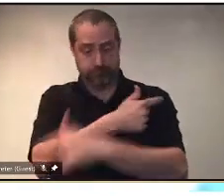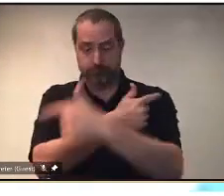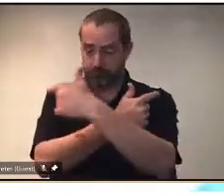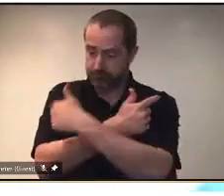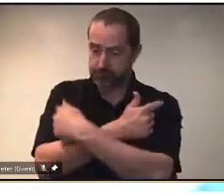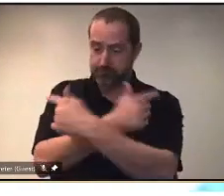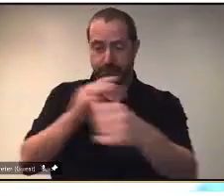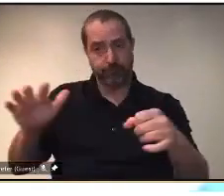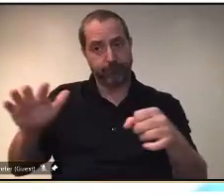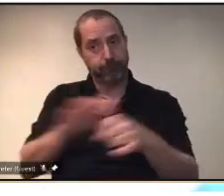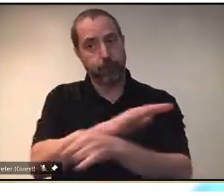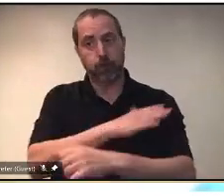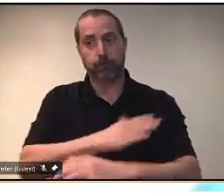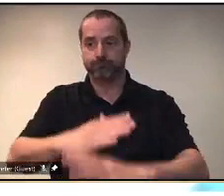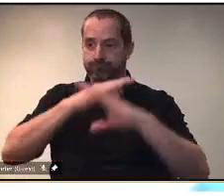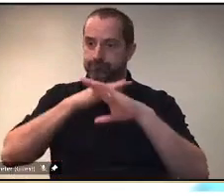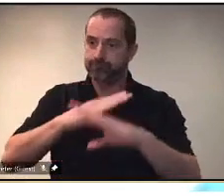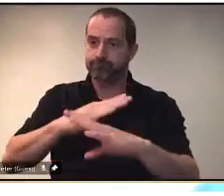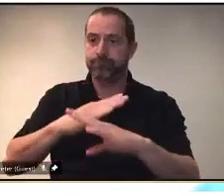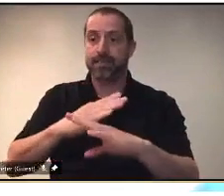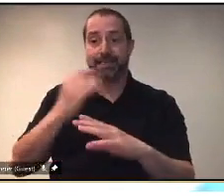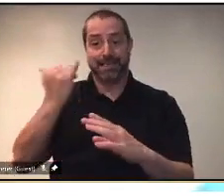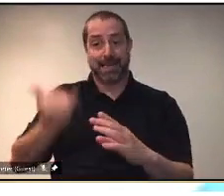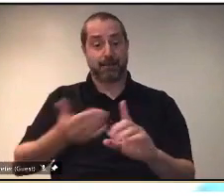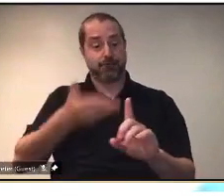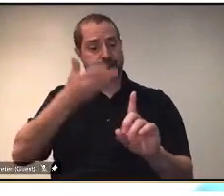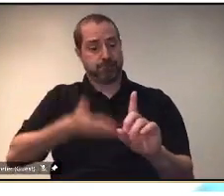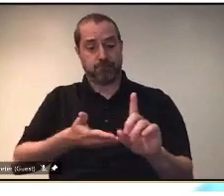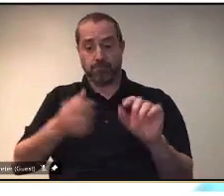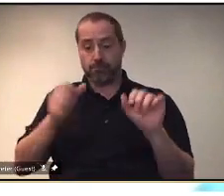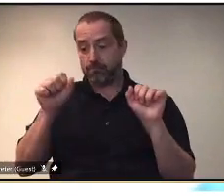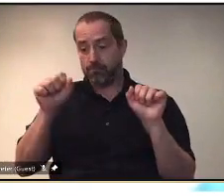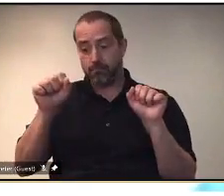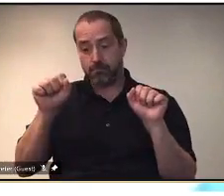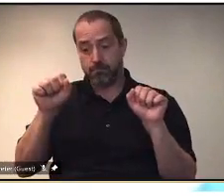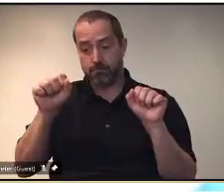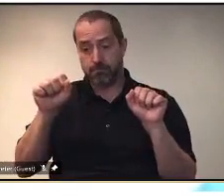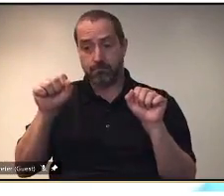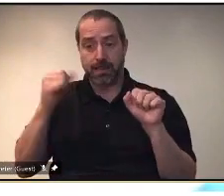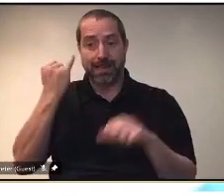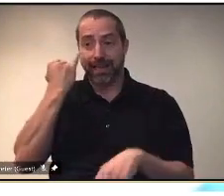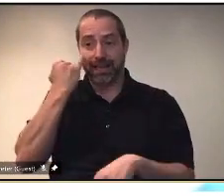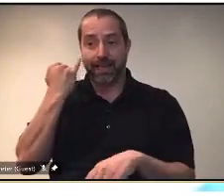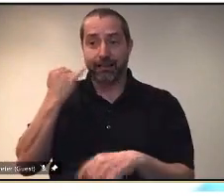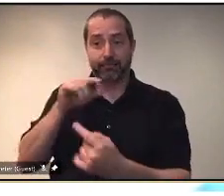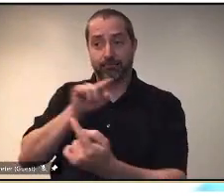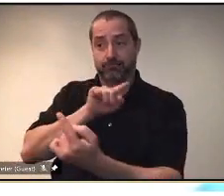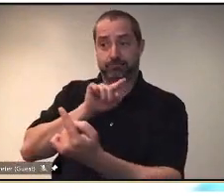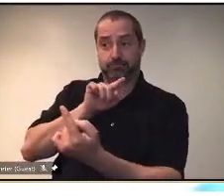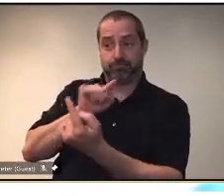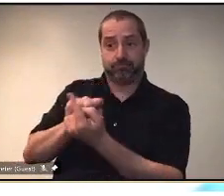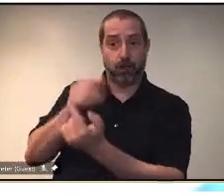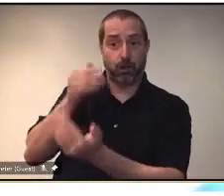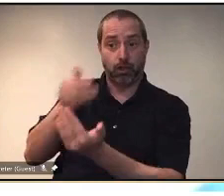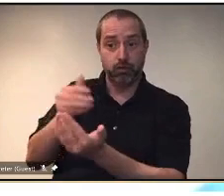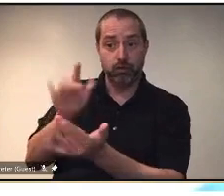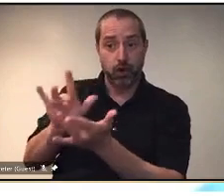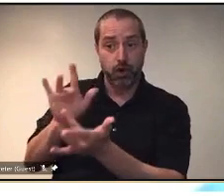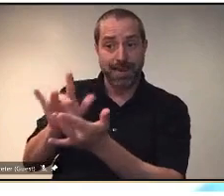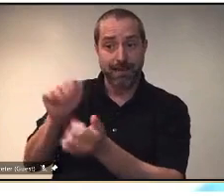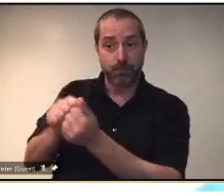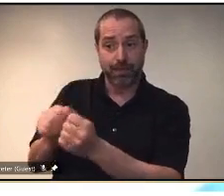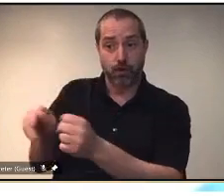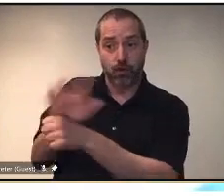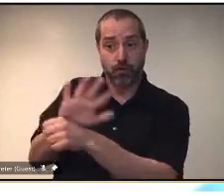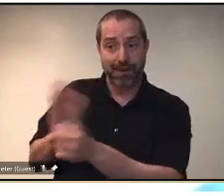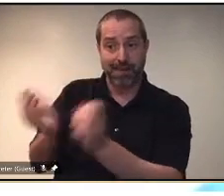um if they're if they do have become a close contact of someone are they going to have to isolate how is that going to